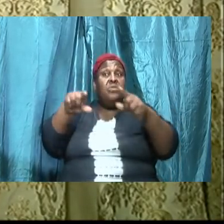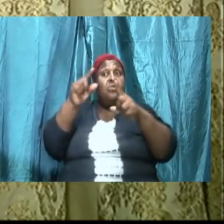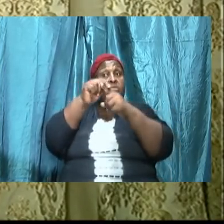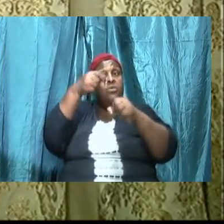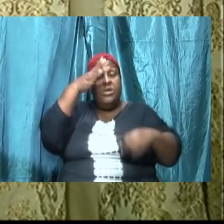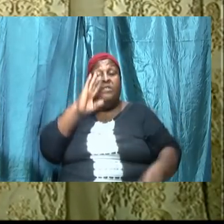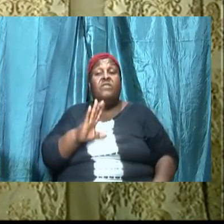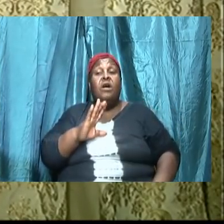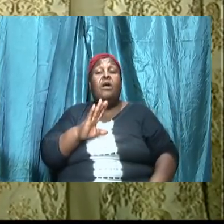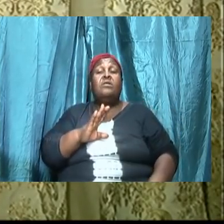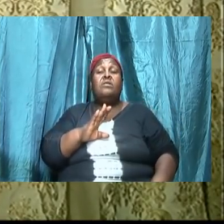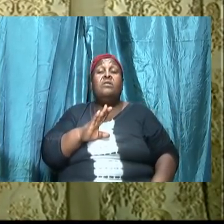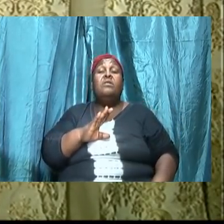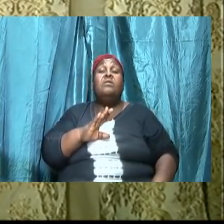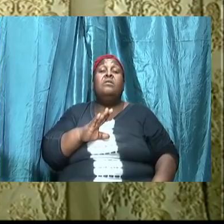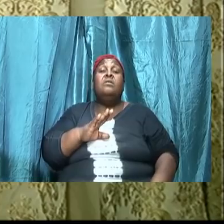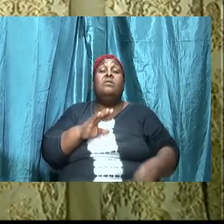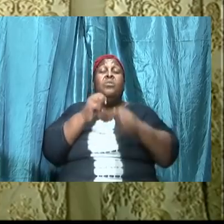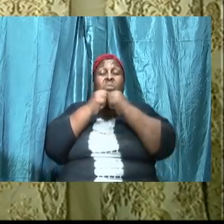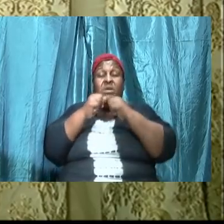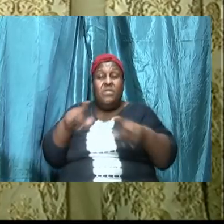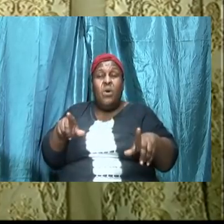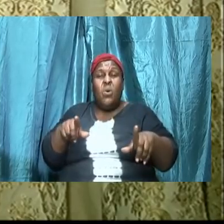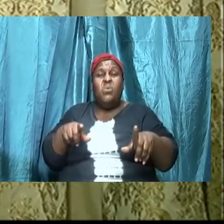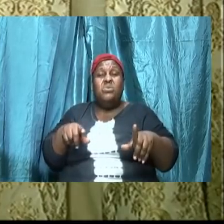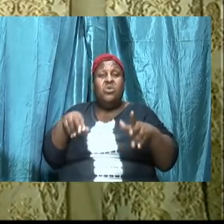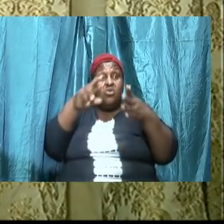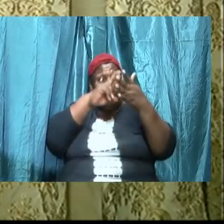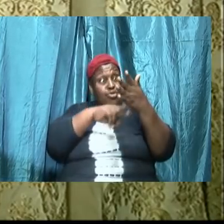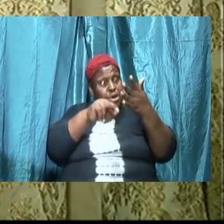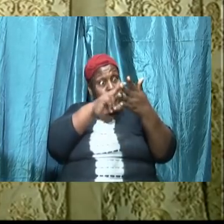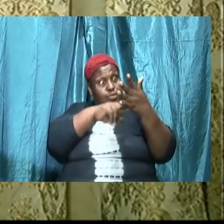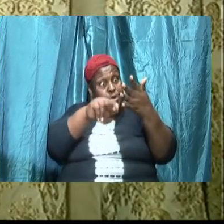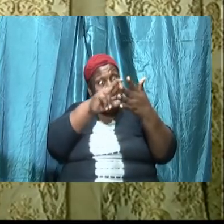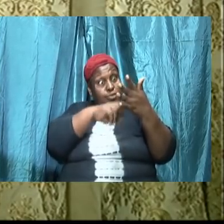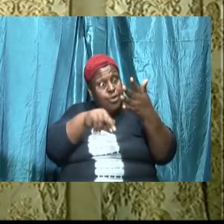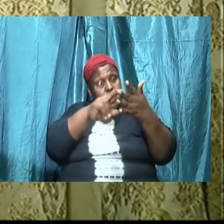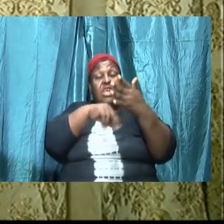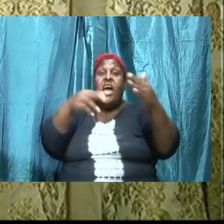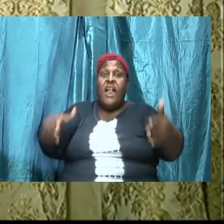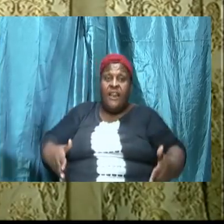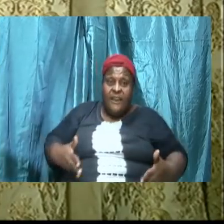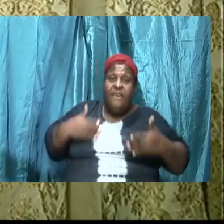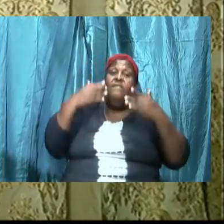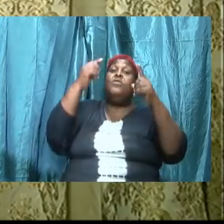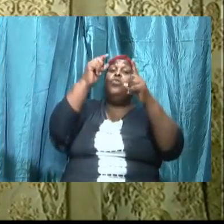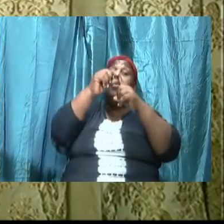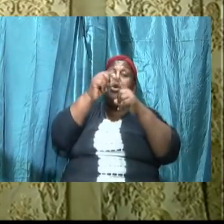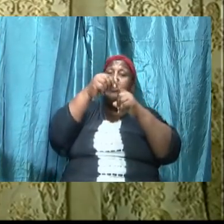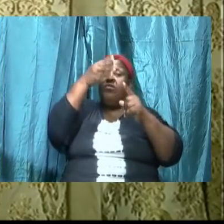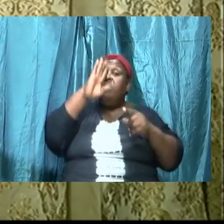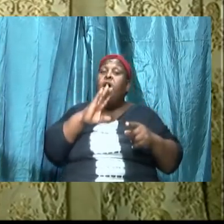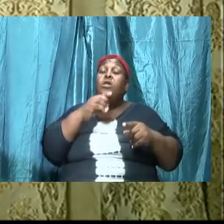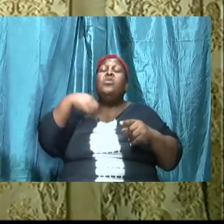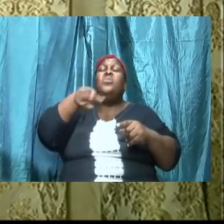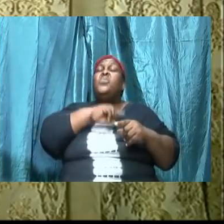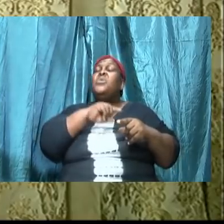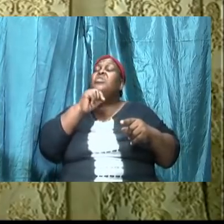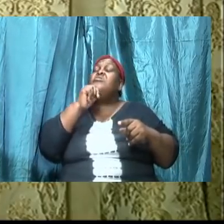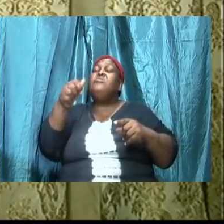without being immersed in the word we are not going to make it